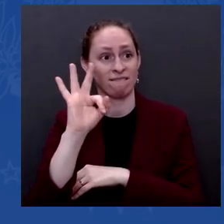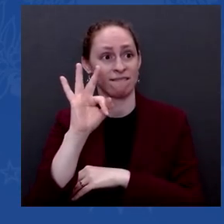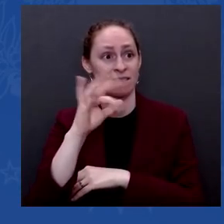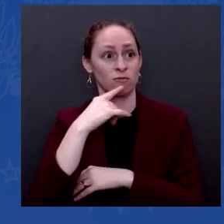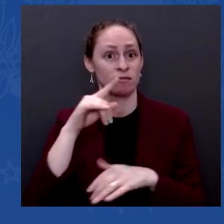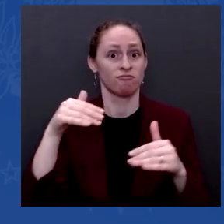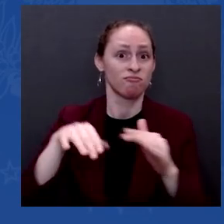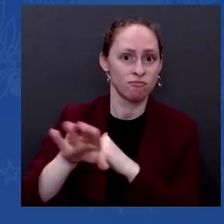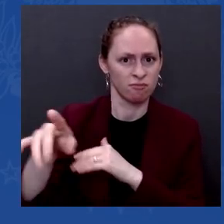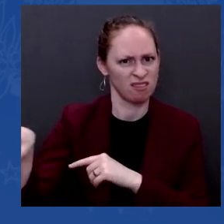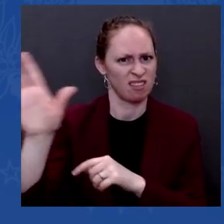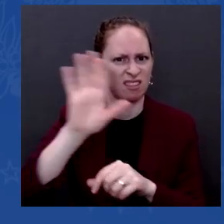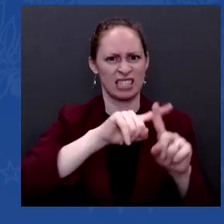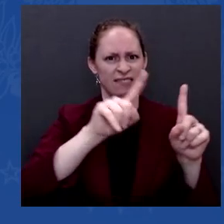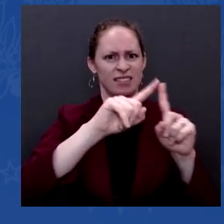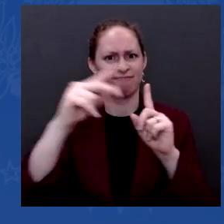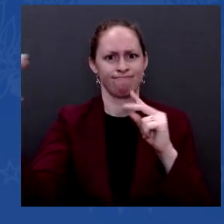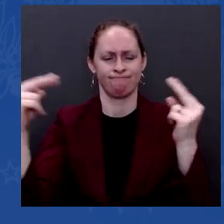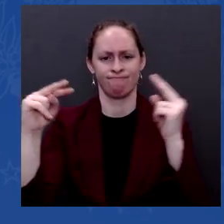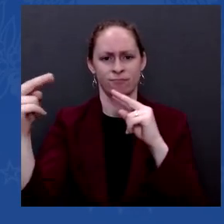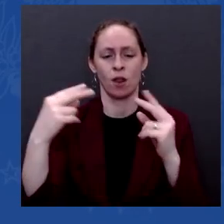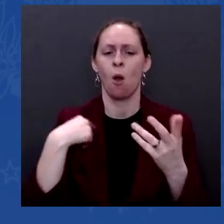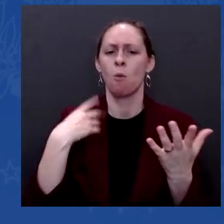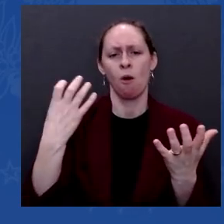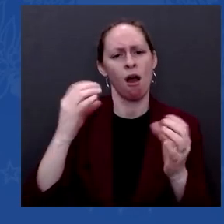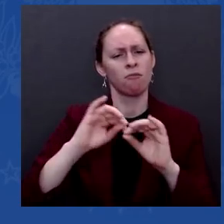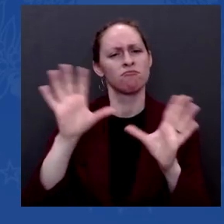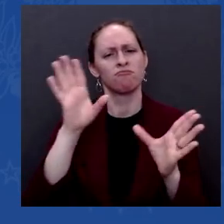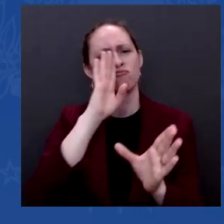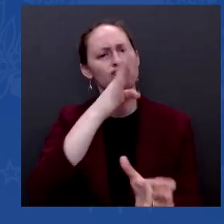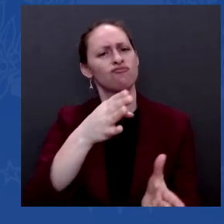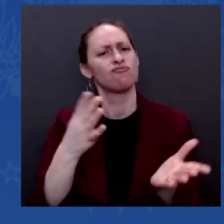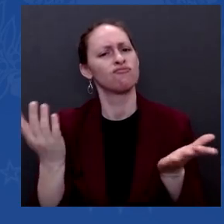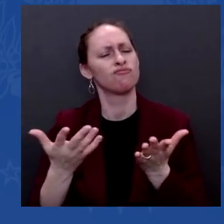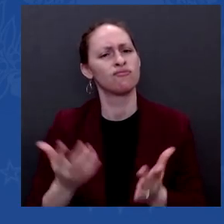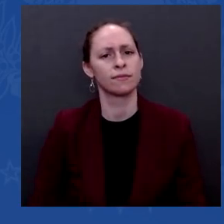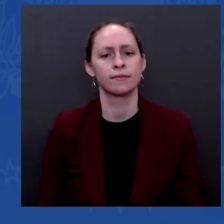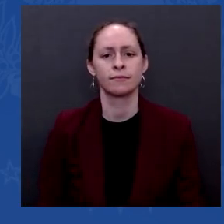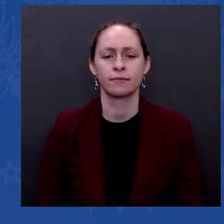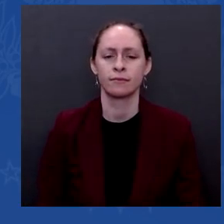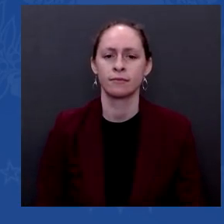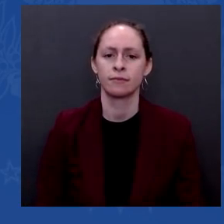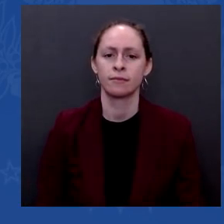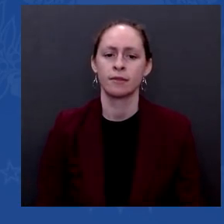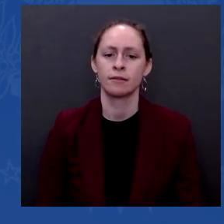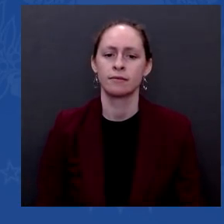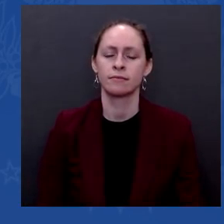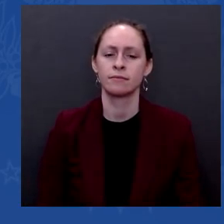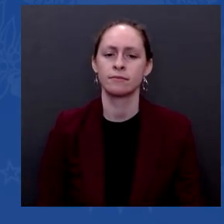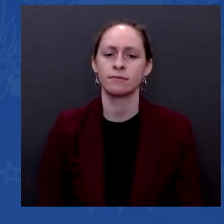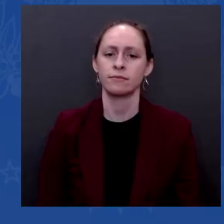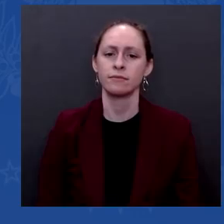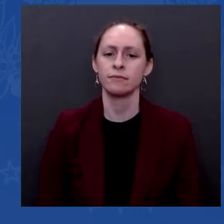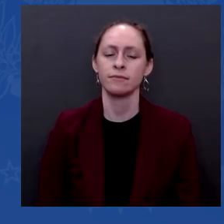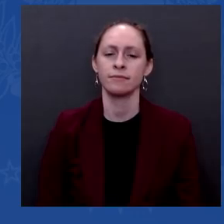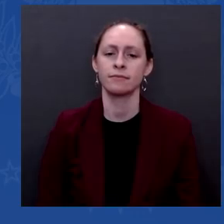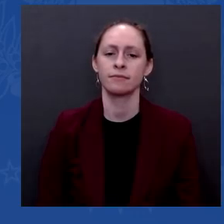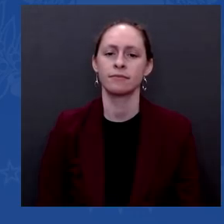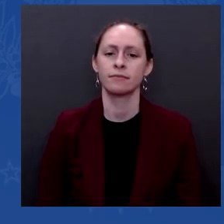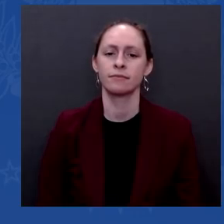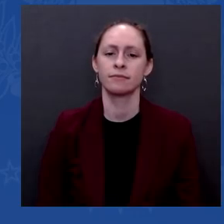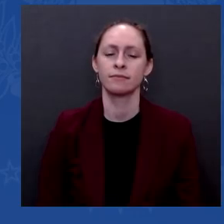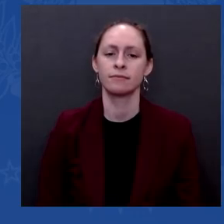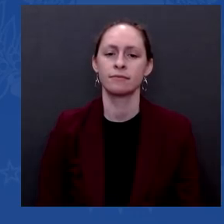imposition of sanctions relative to dollar transactions and other things are things that are going to have a negative impact on the United